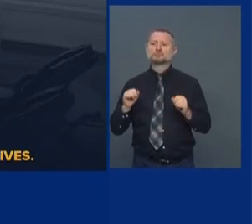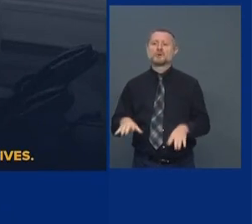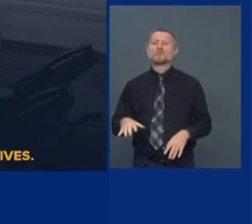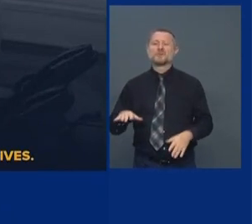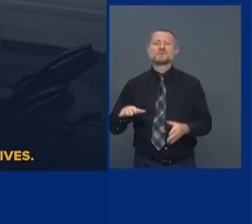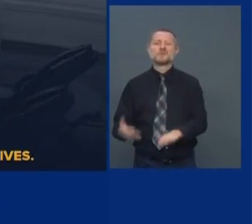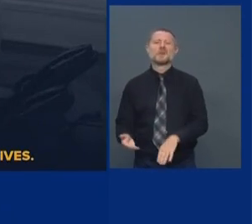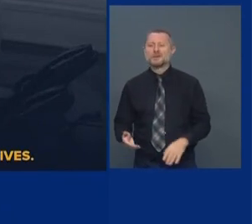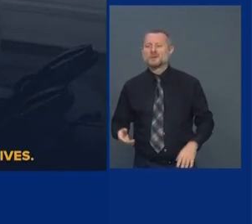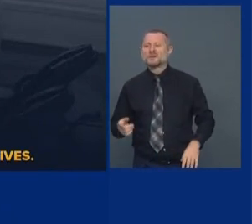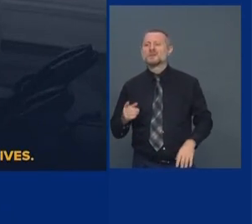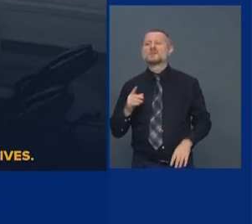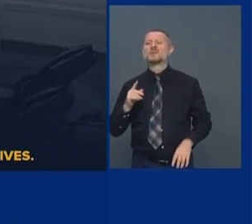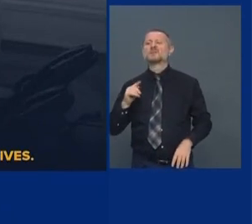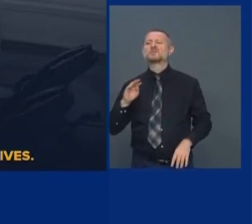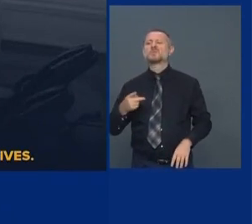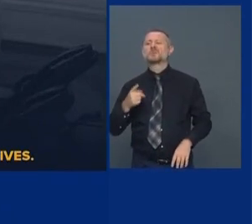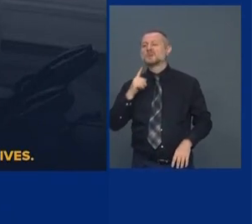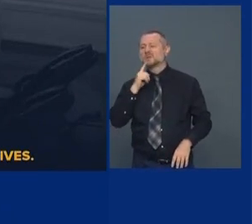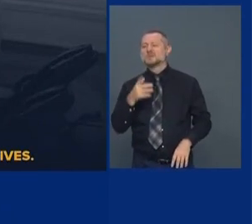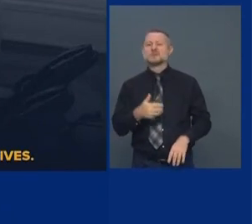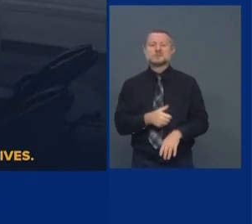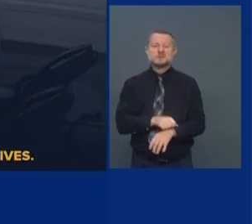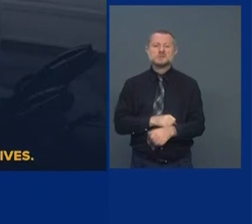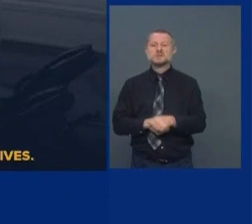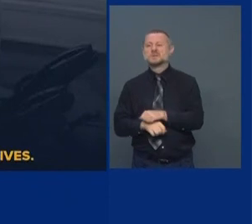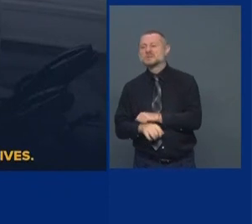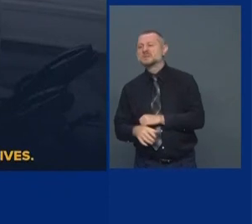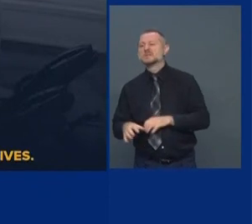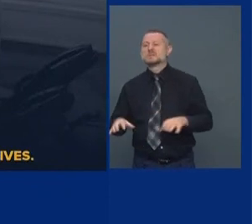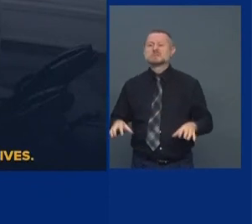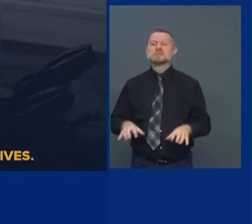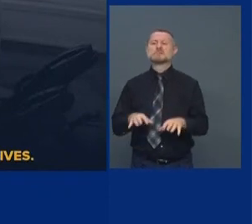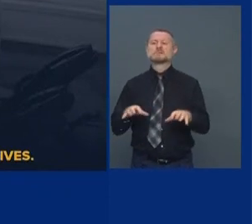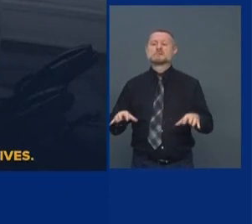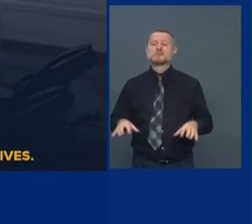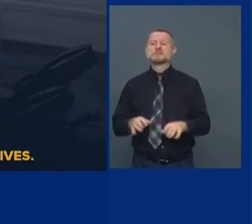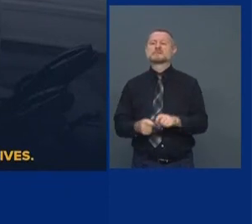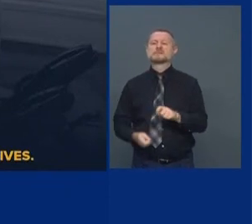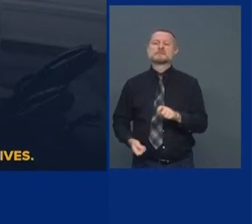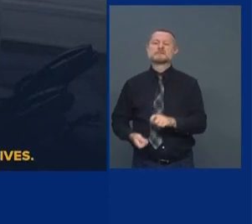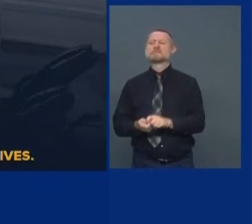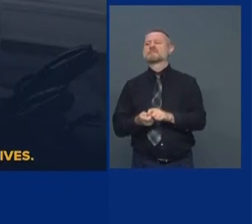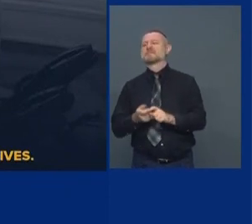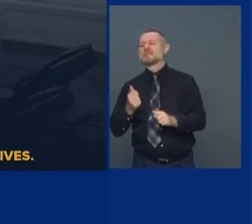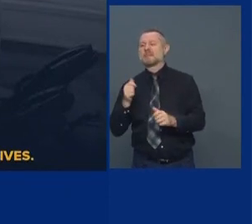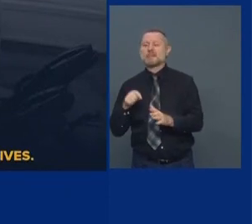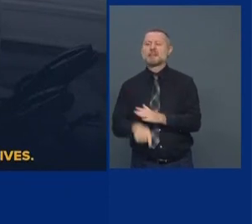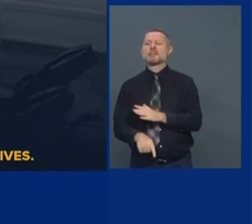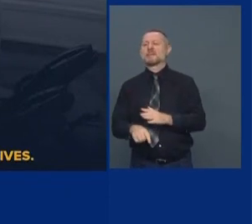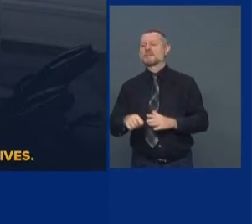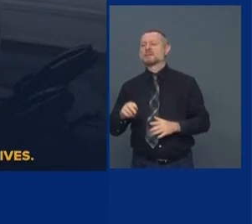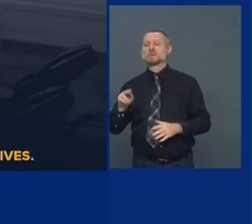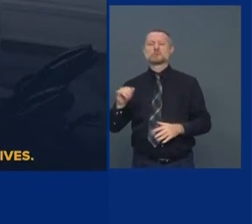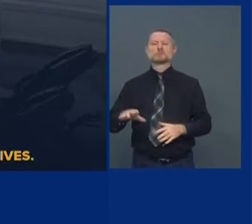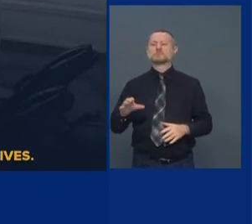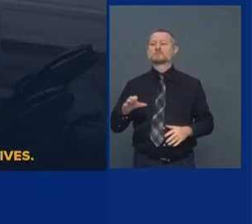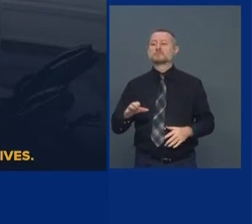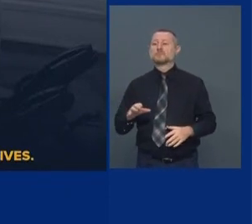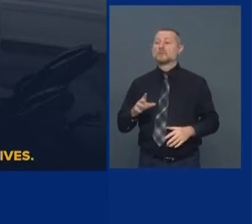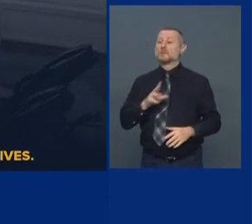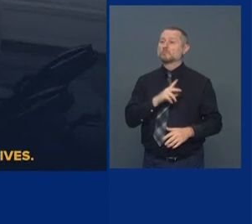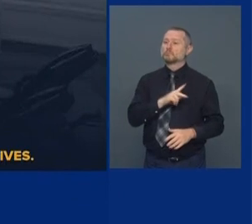City. It is personal. I think it's psychological. He is